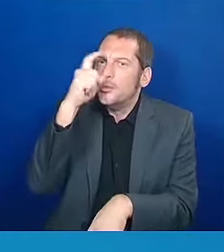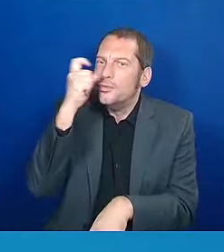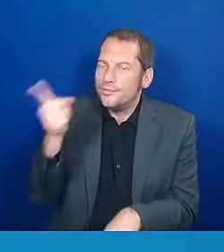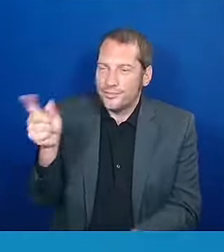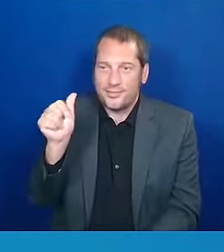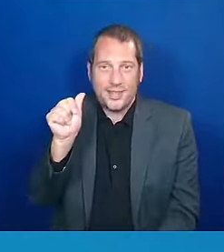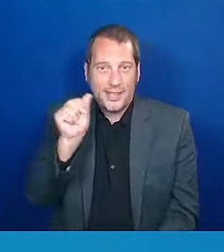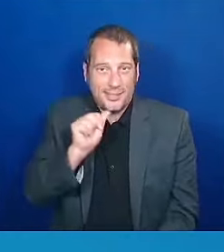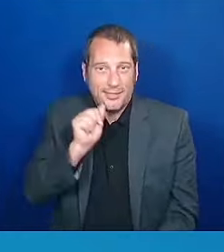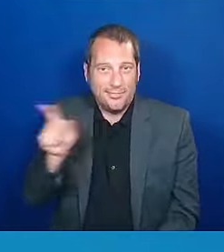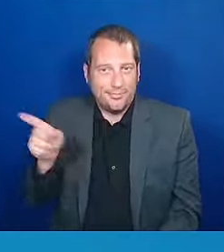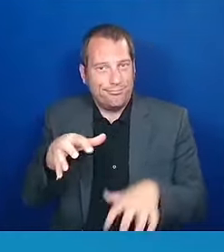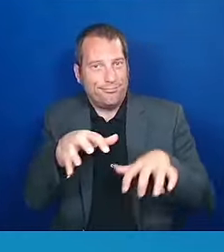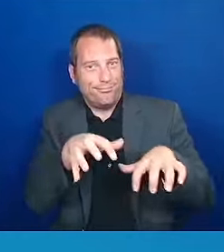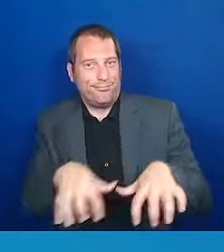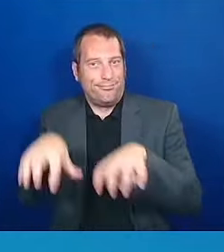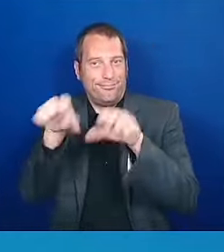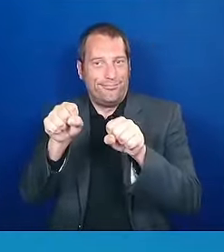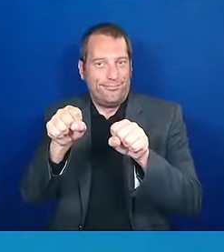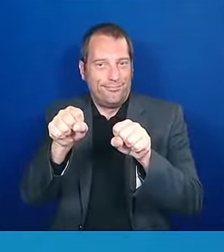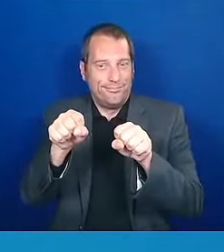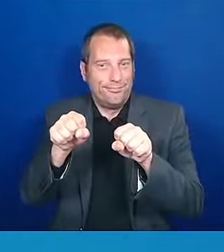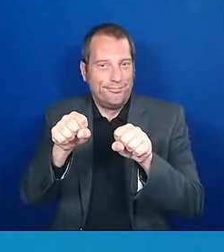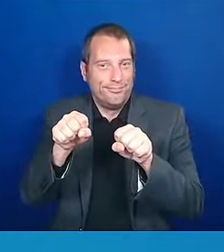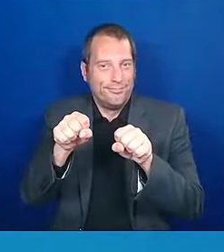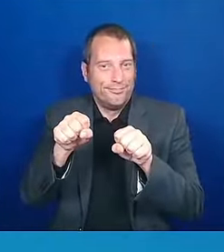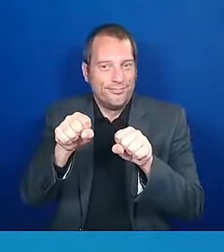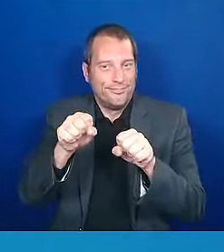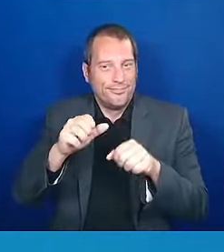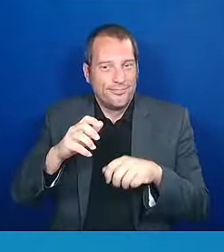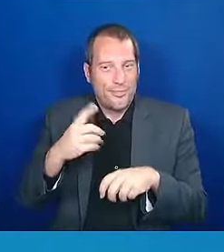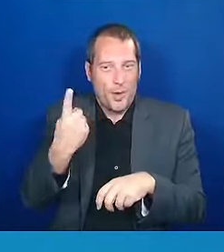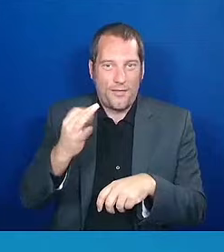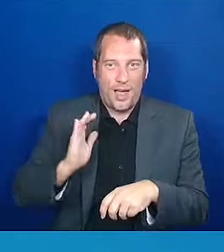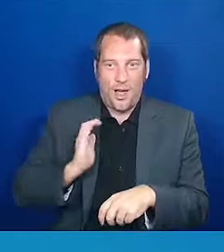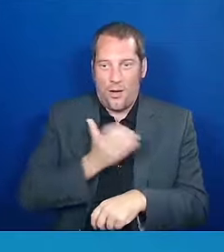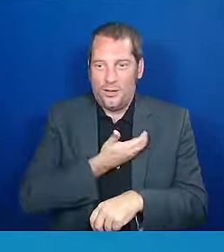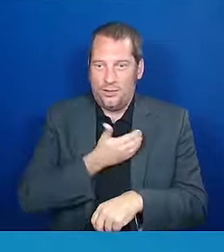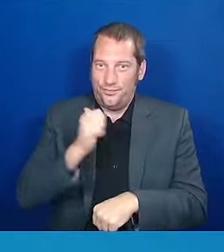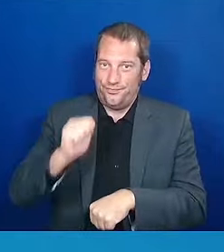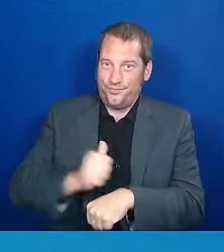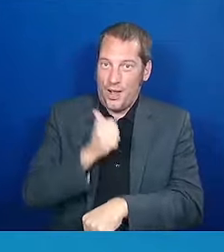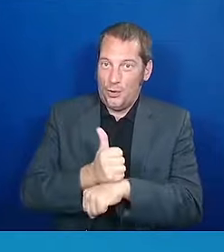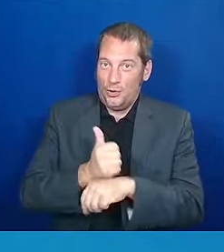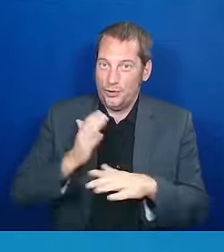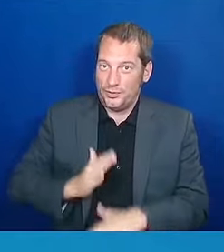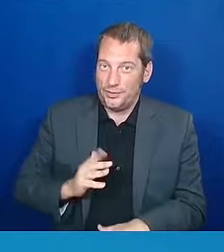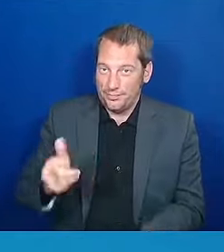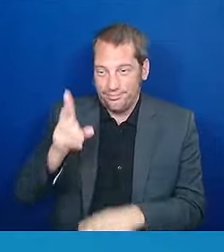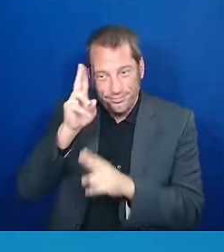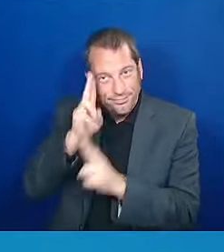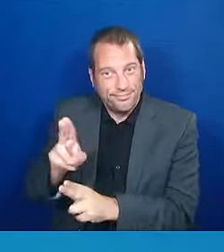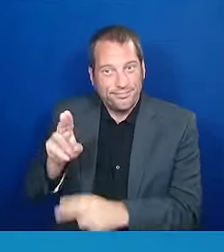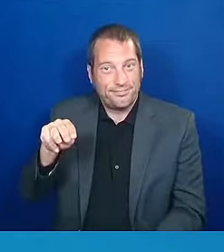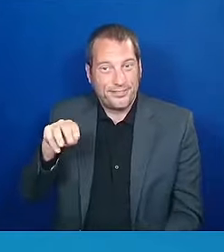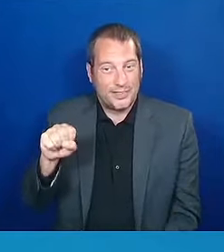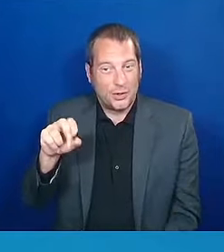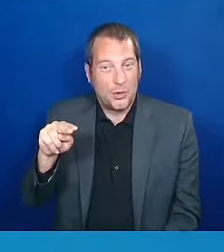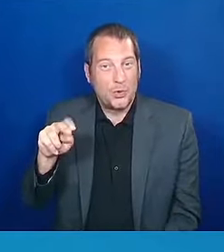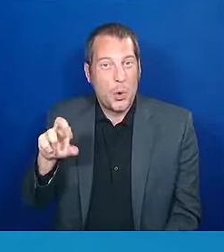founders, Miss Norma E. Boyd, who was then 93 years old.